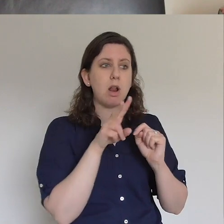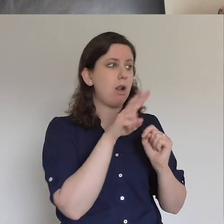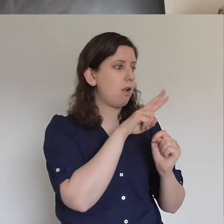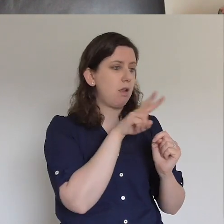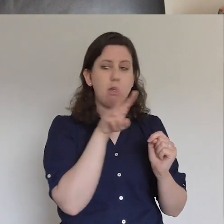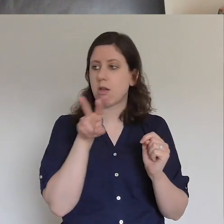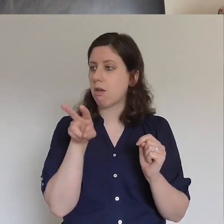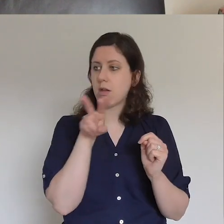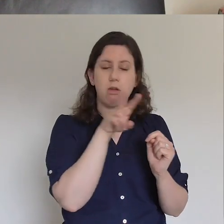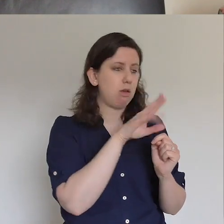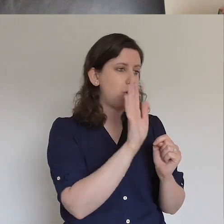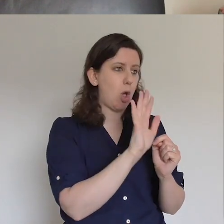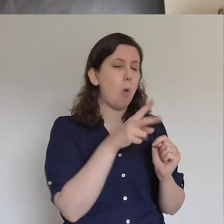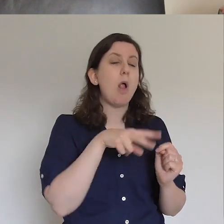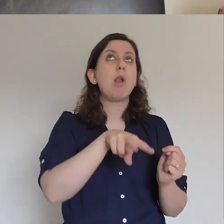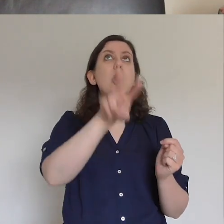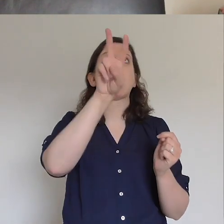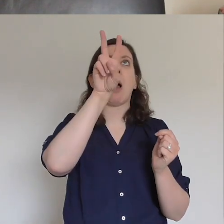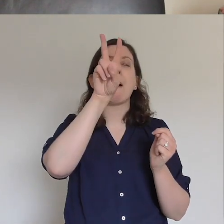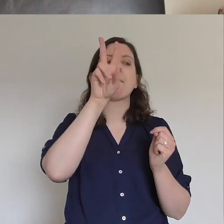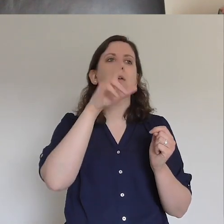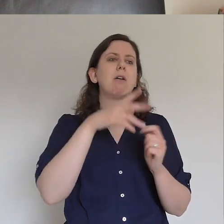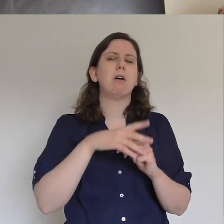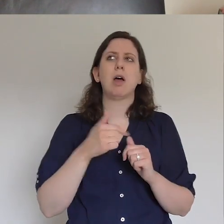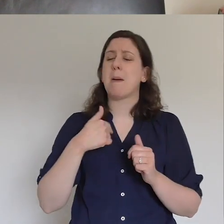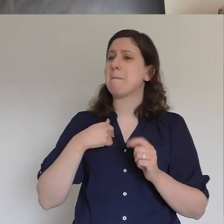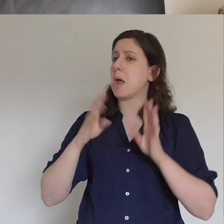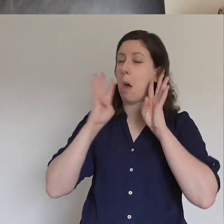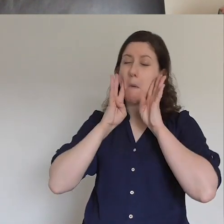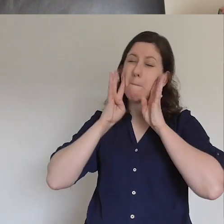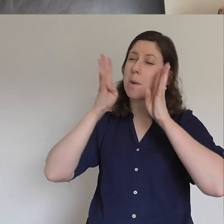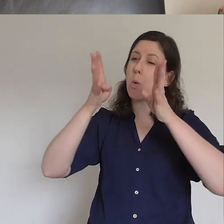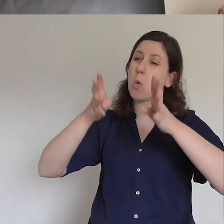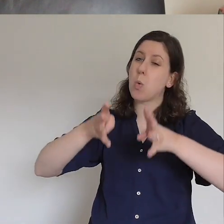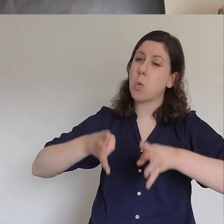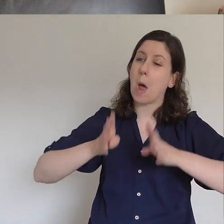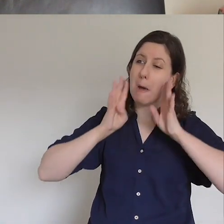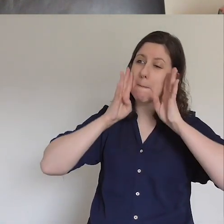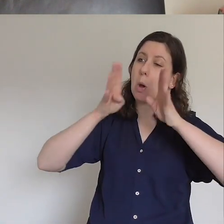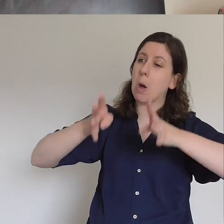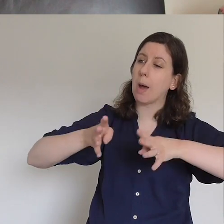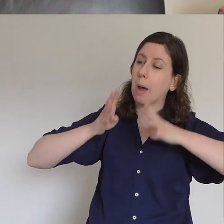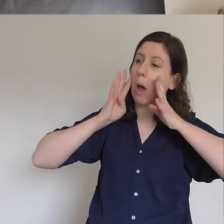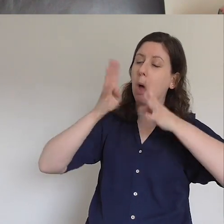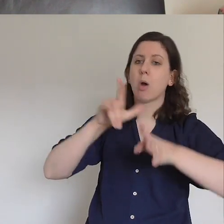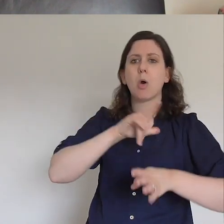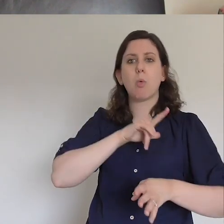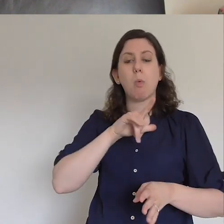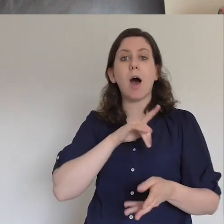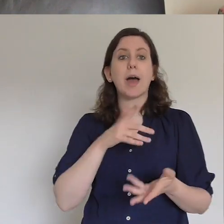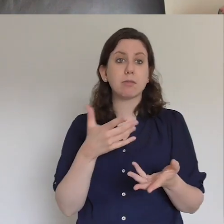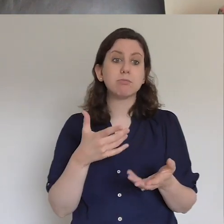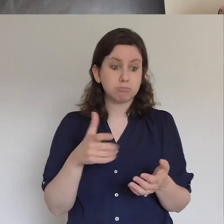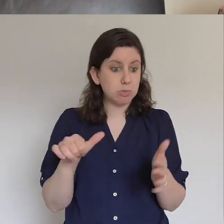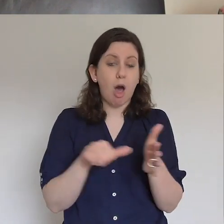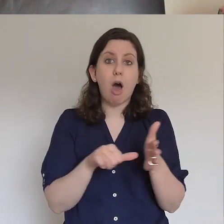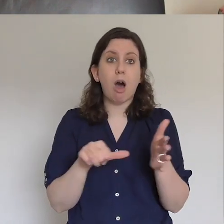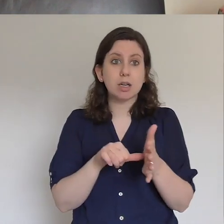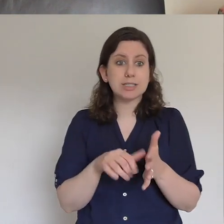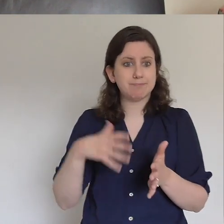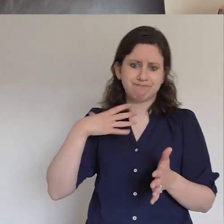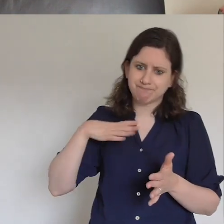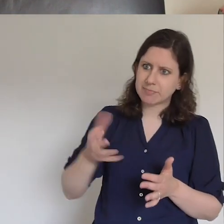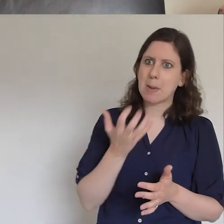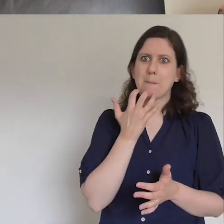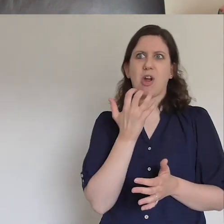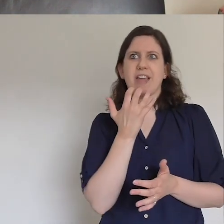wept not because I'm not prepared to be brave but it's hard isn't it it's difficult to be brave came away from there thinking okay I'll be braver a few weeks later it was the